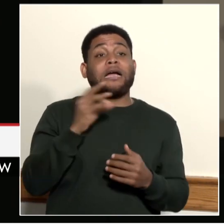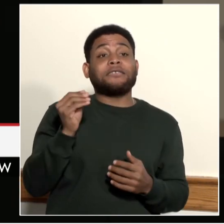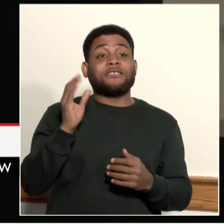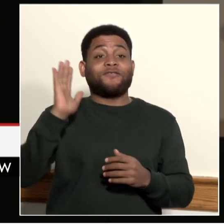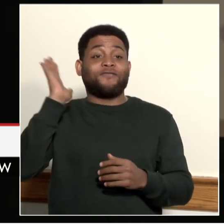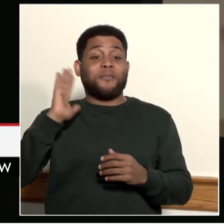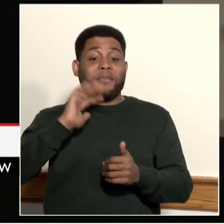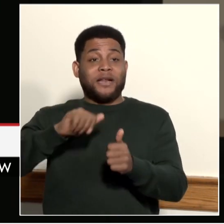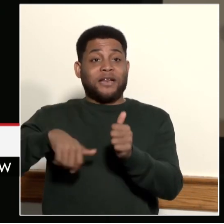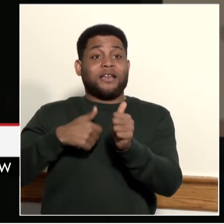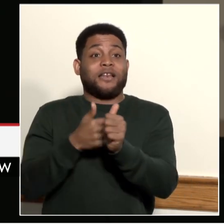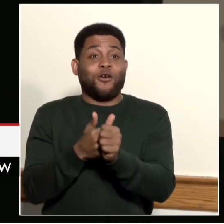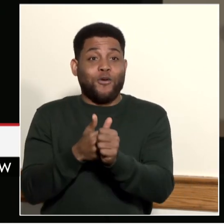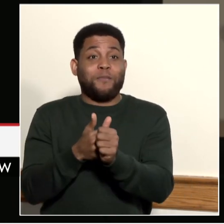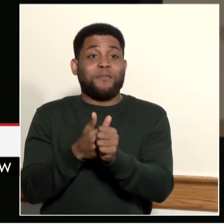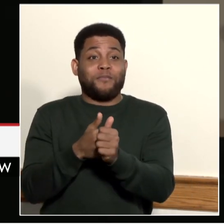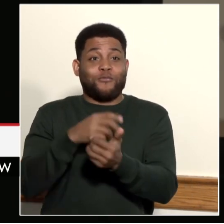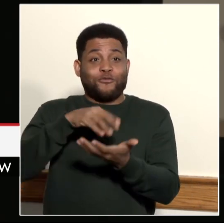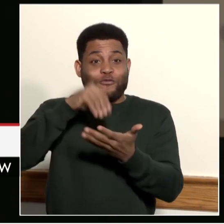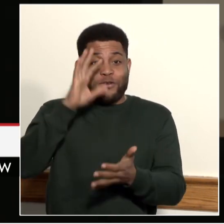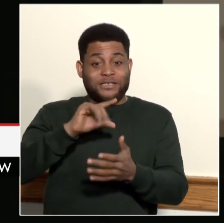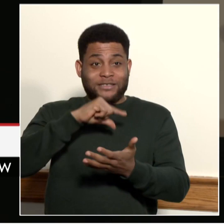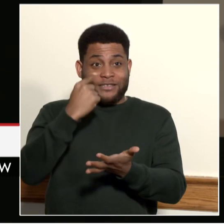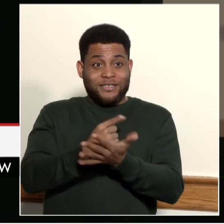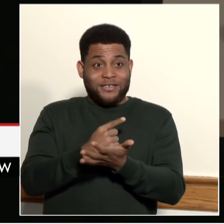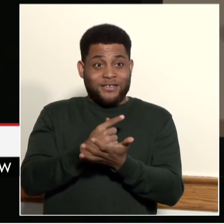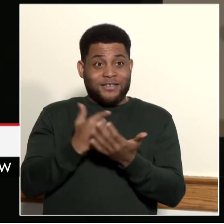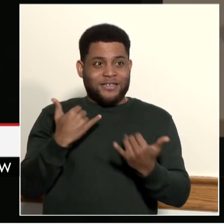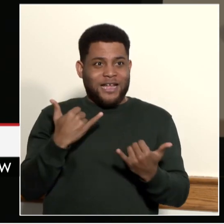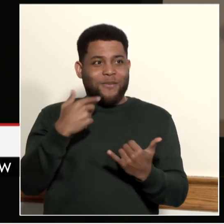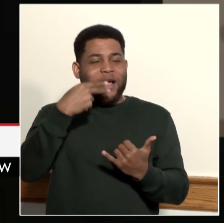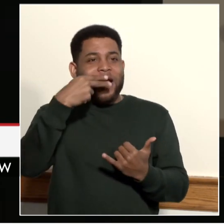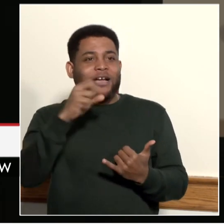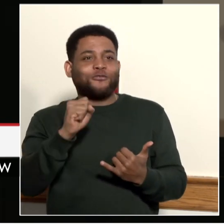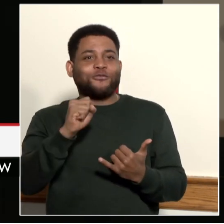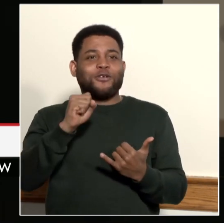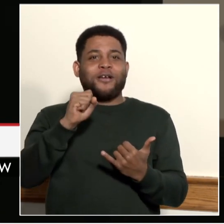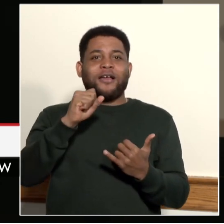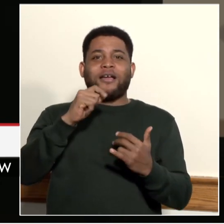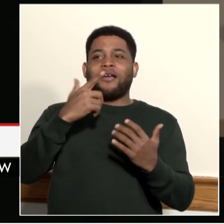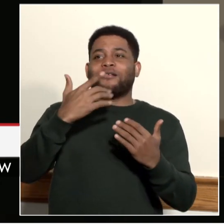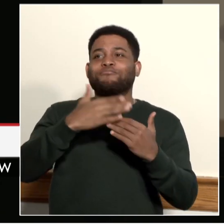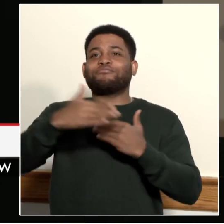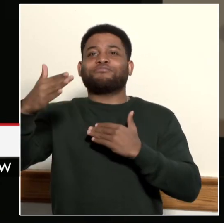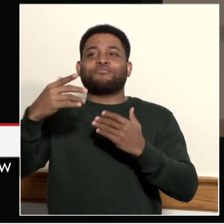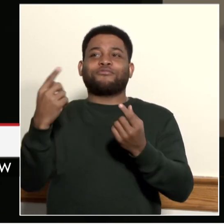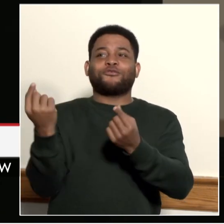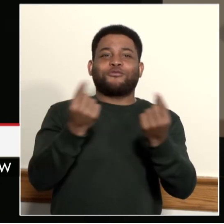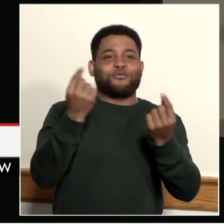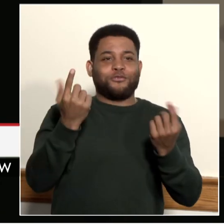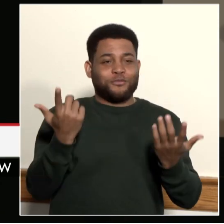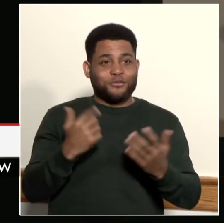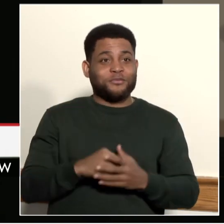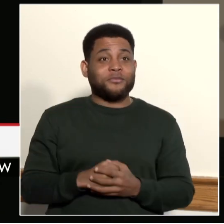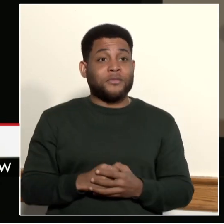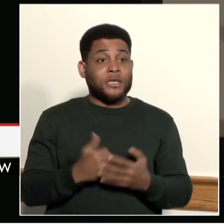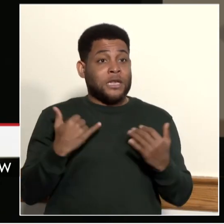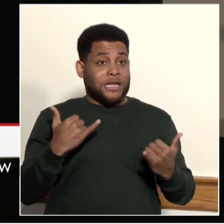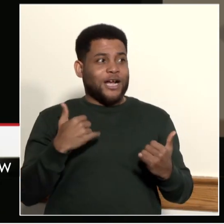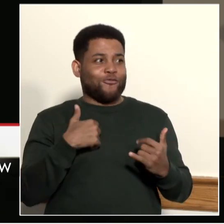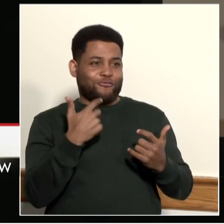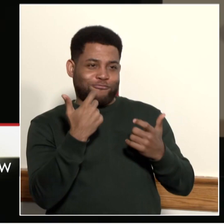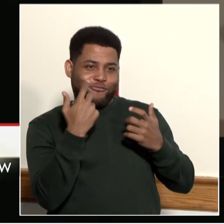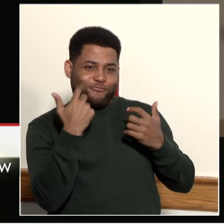students that were sitting in your seats, but they're now in high school and other places doing great things. So please join me in watching this